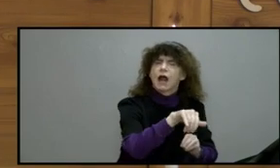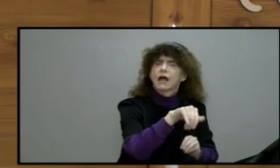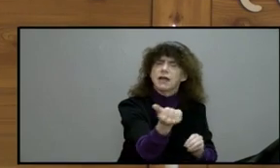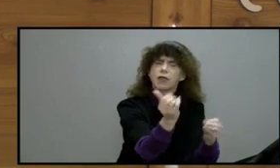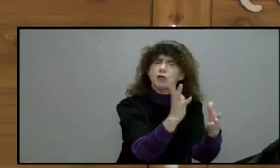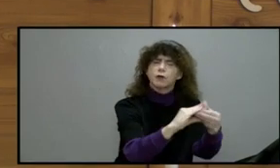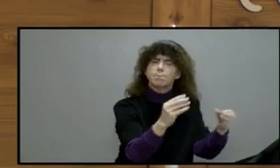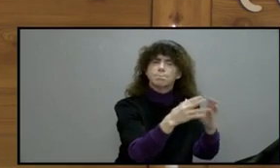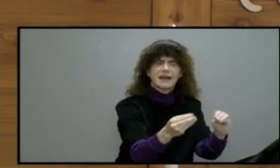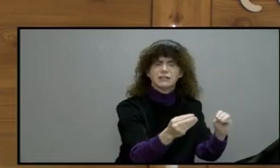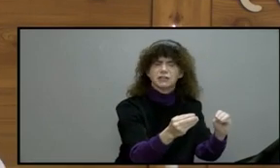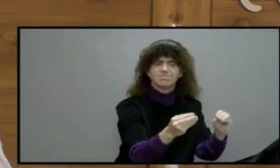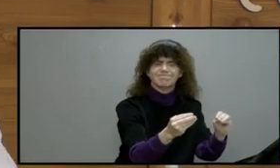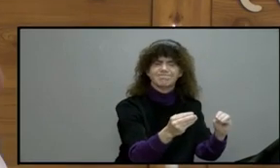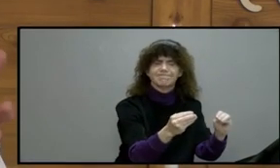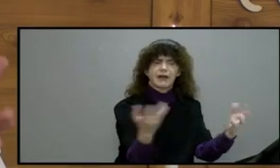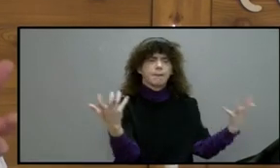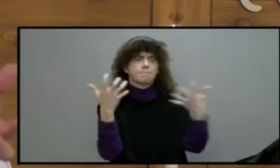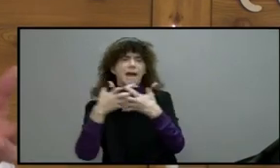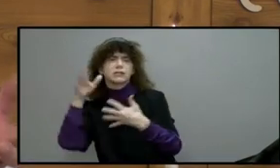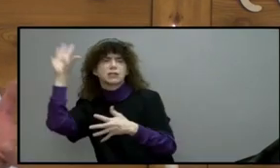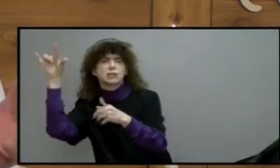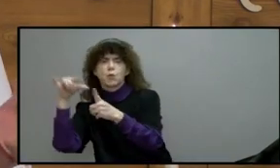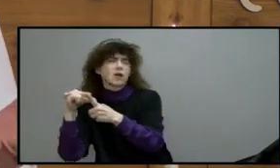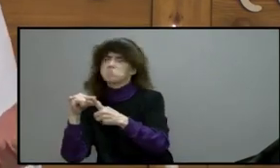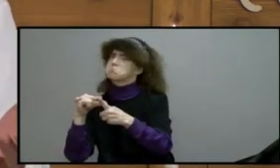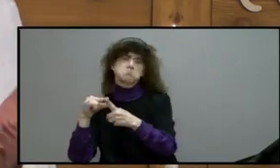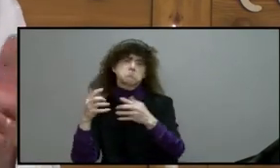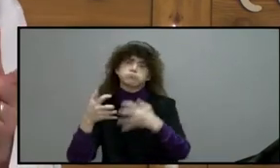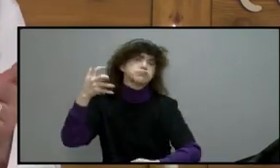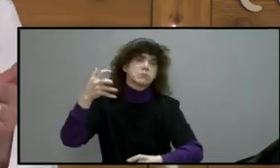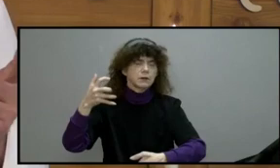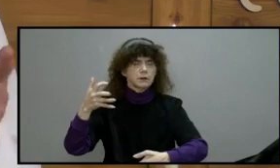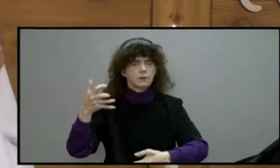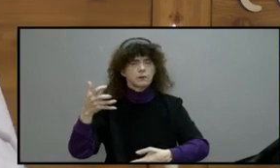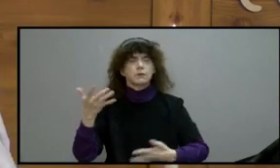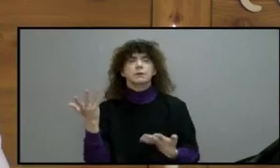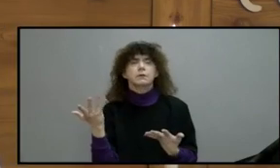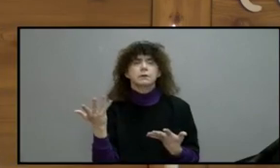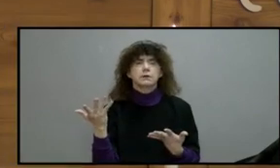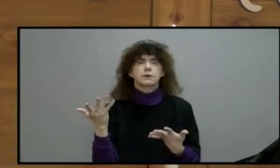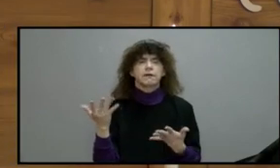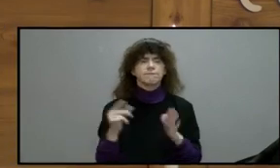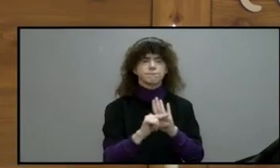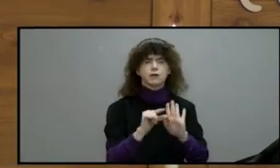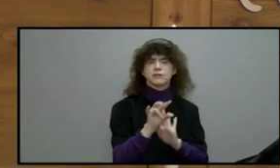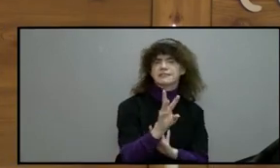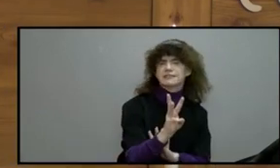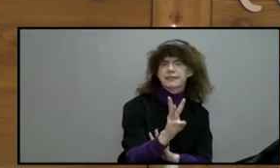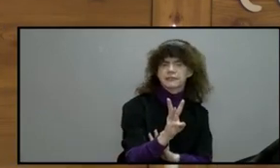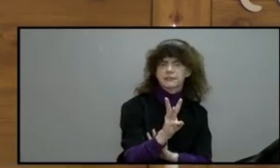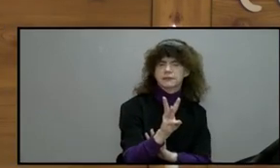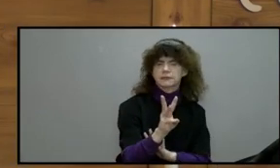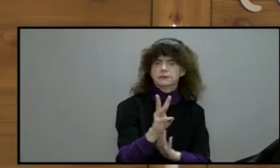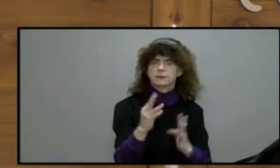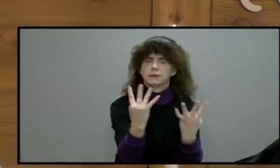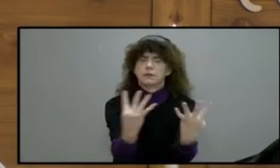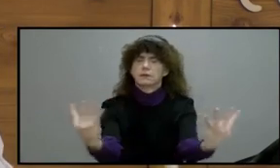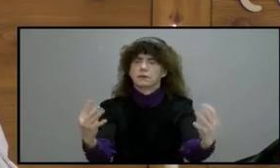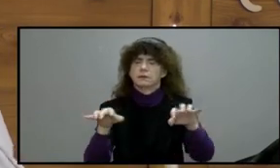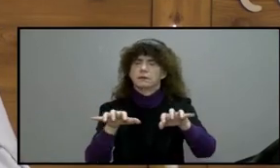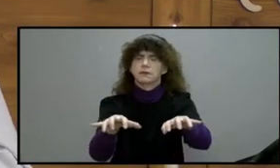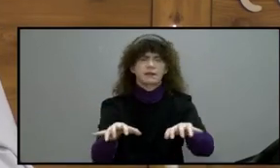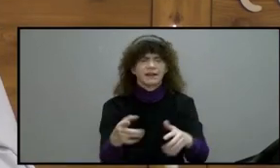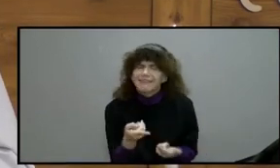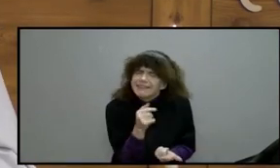verified by God's holy word, the Bible. Verse 6, But they did not understand what He was